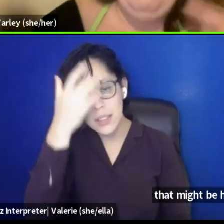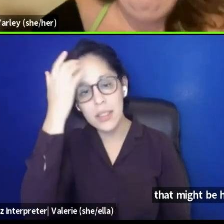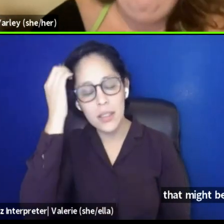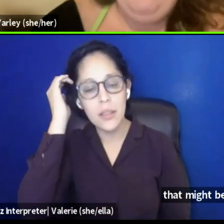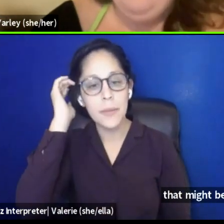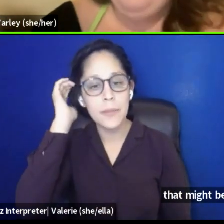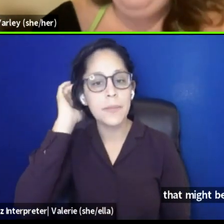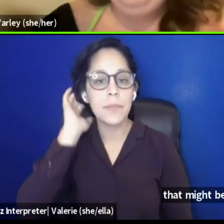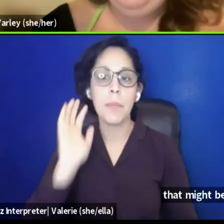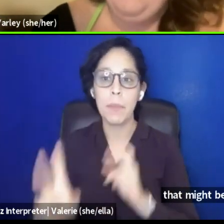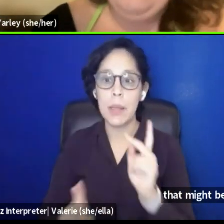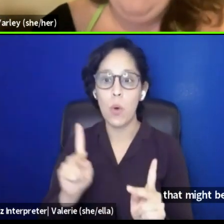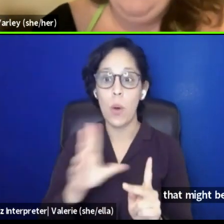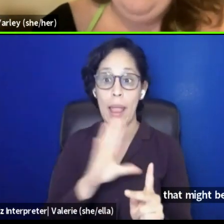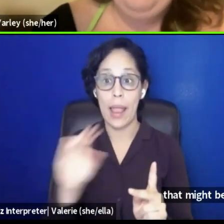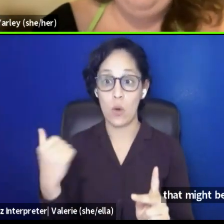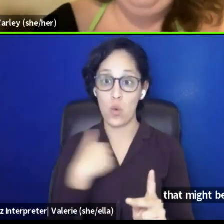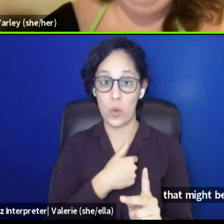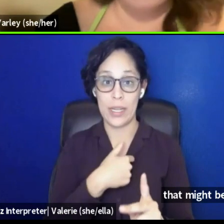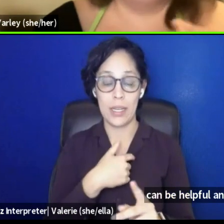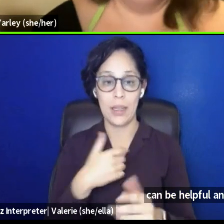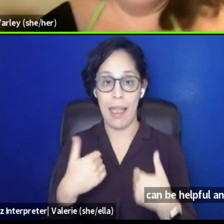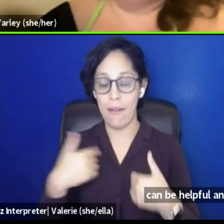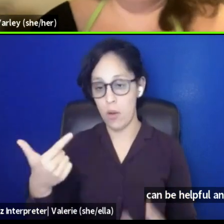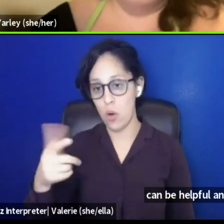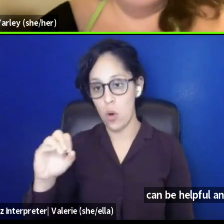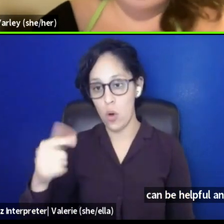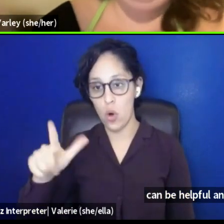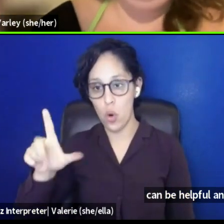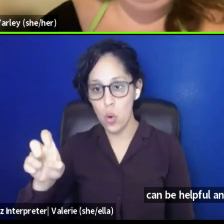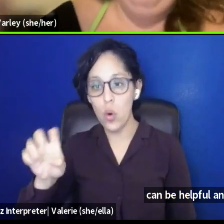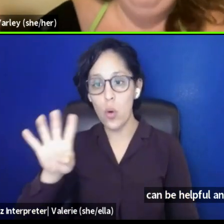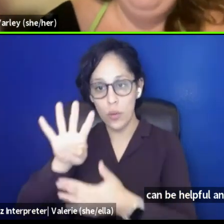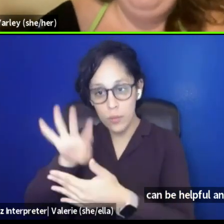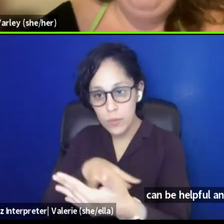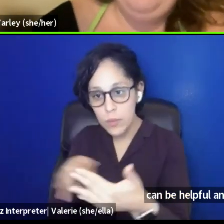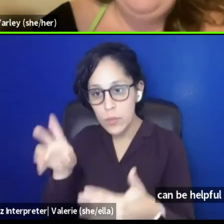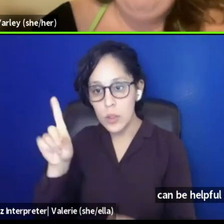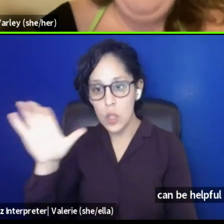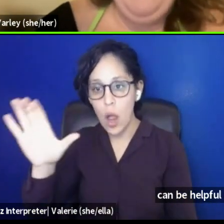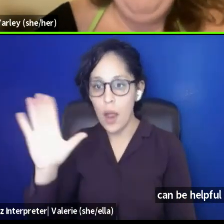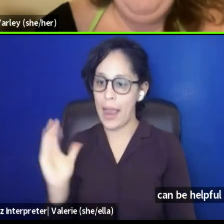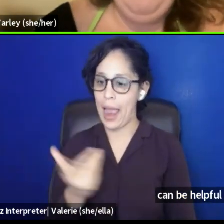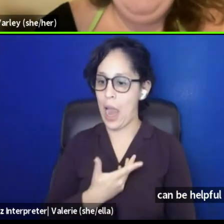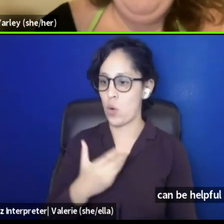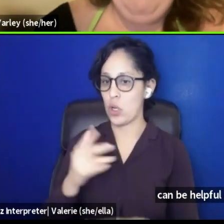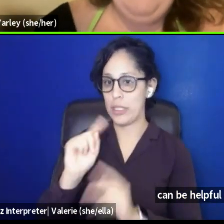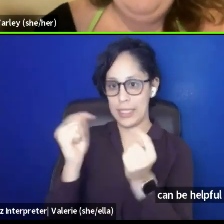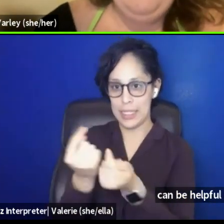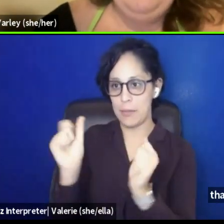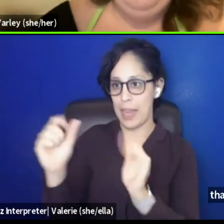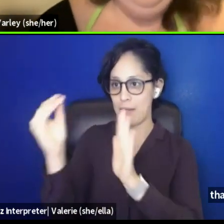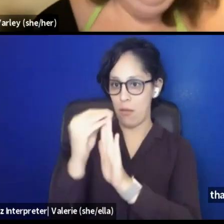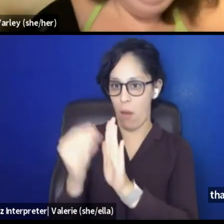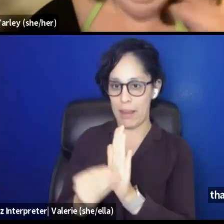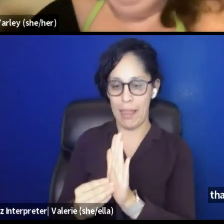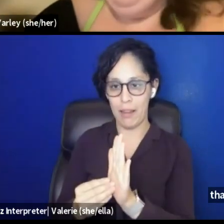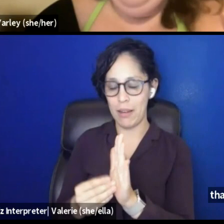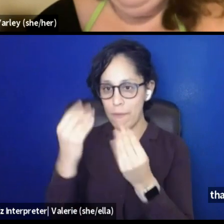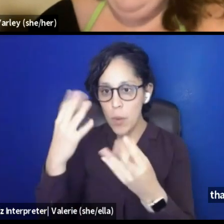like we have a Google doc spreadsheet that like our artistic team can just go log in things that might be helpful for me for grants